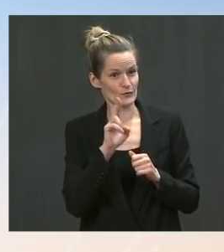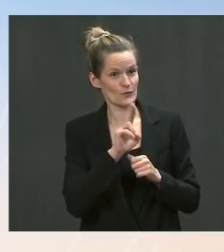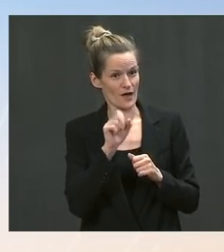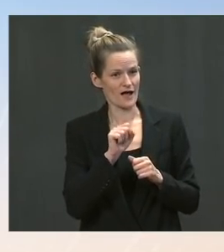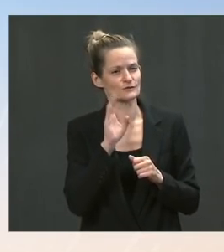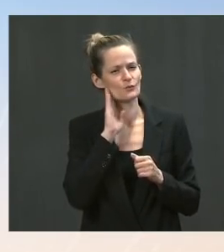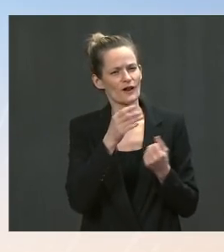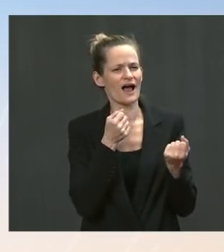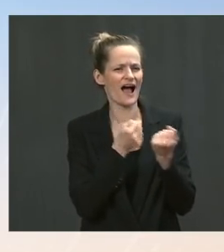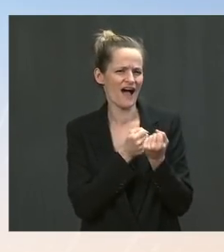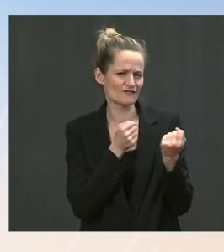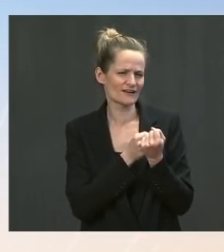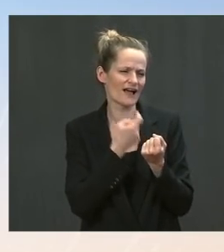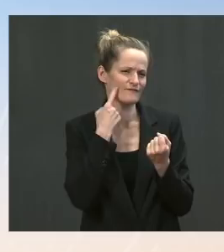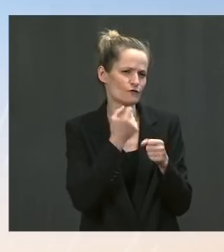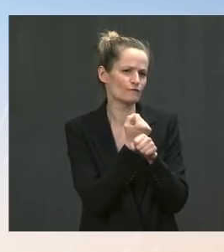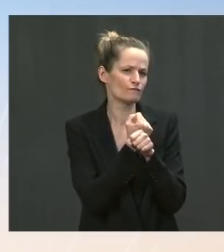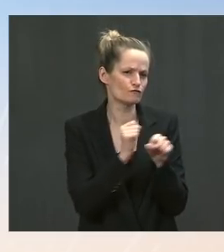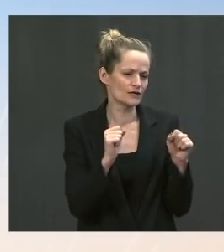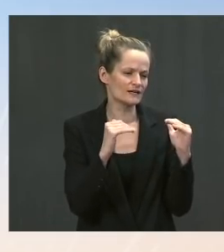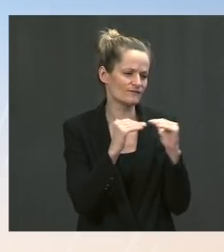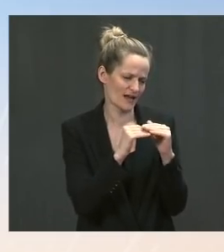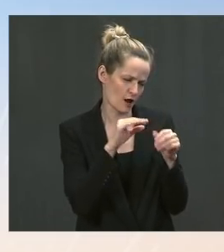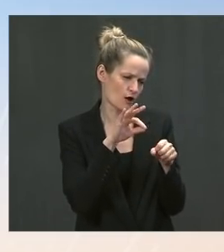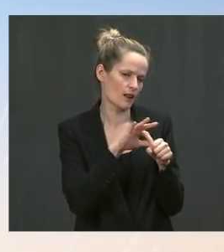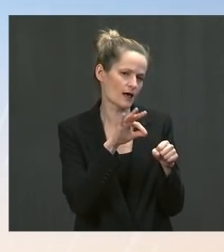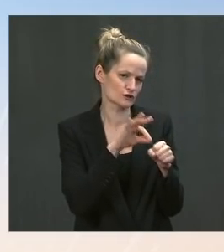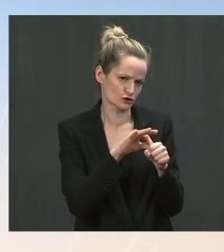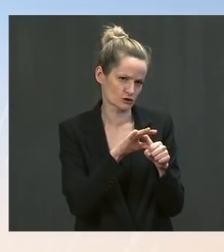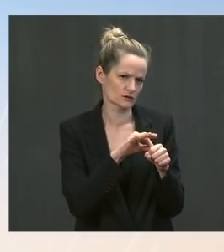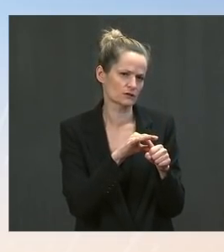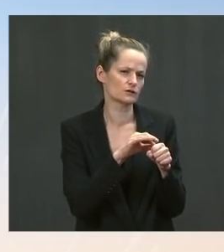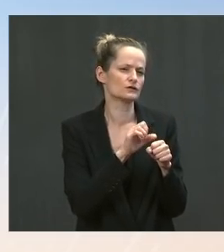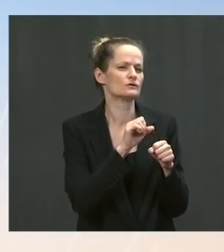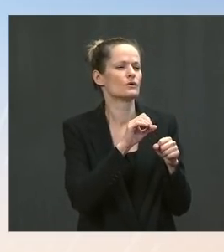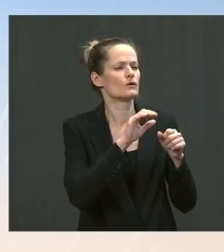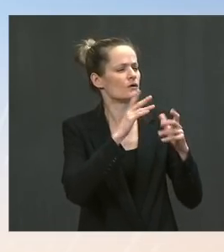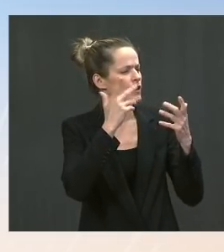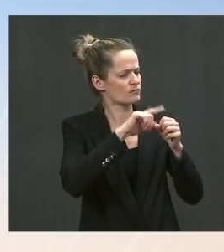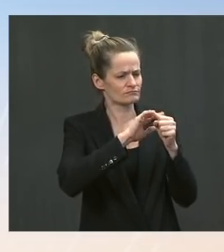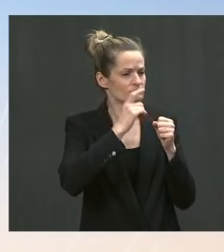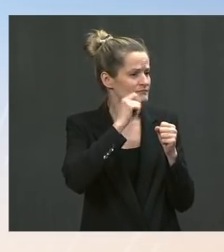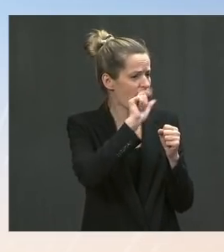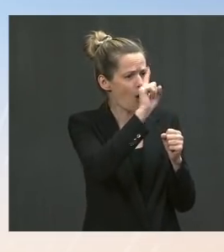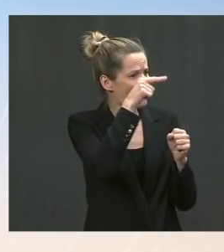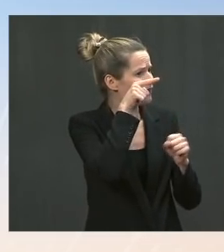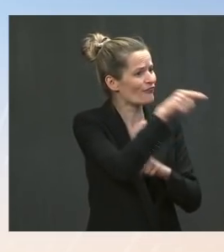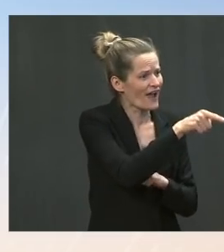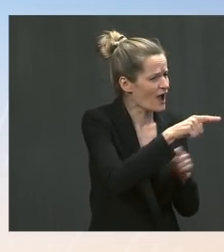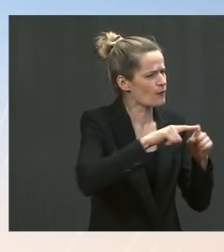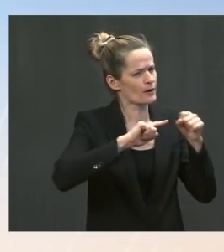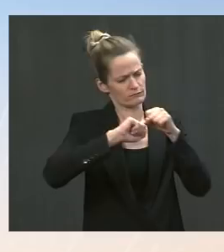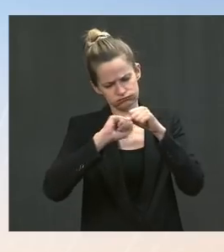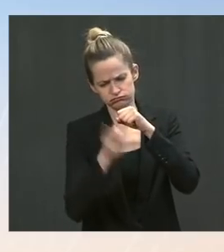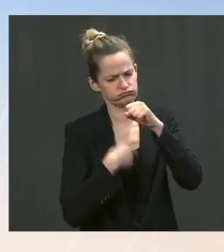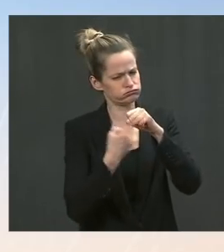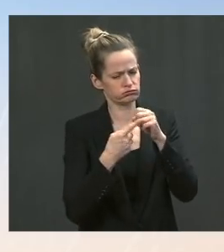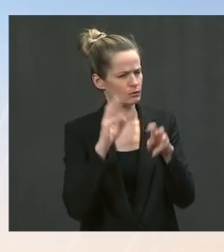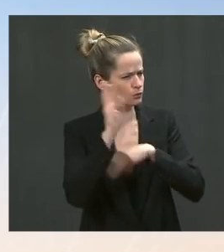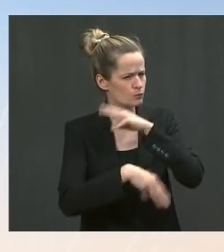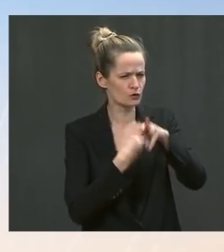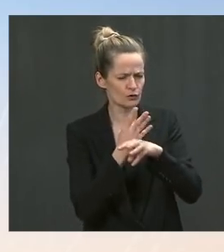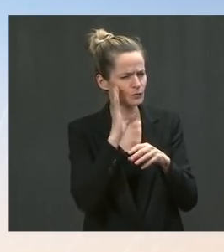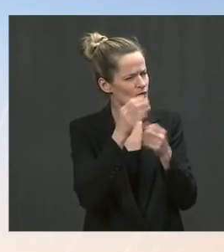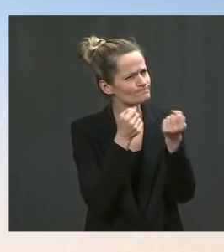elections, for free and fair elections around the world. I would note on climate change as one of the- another one of the worlds, as are we, biggest emitters.